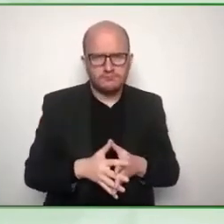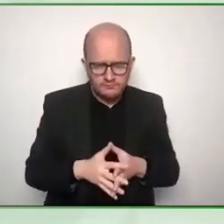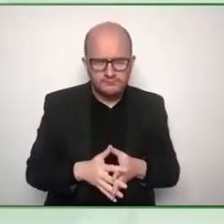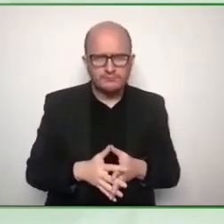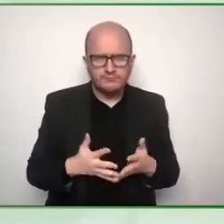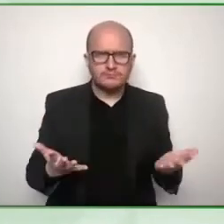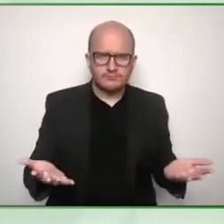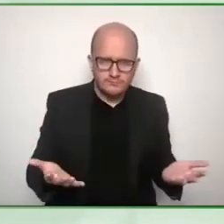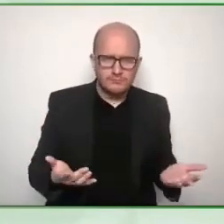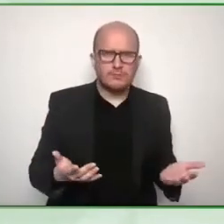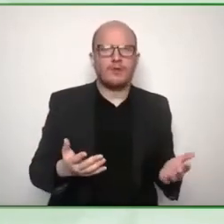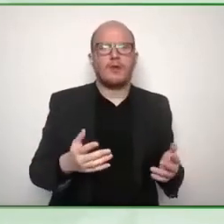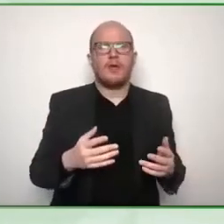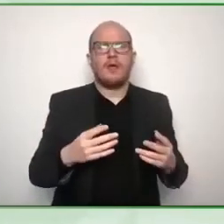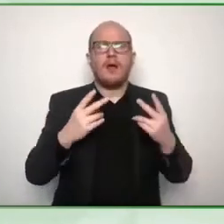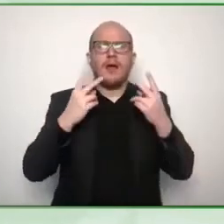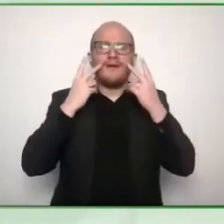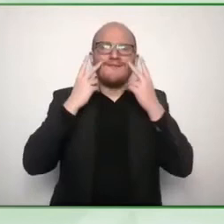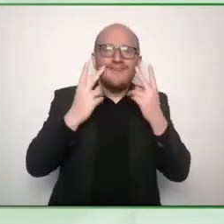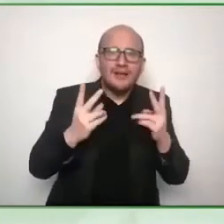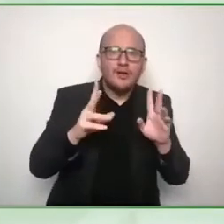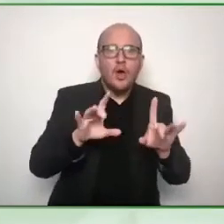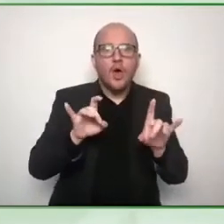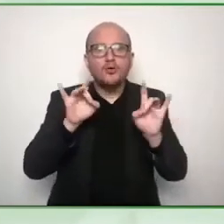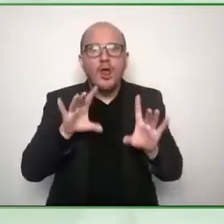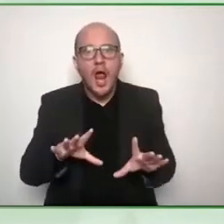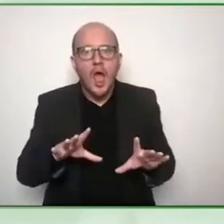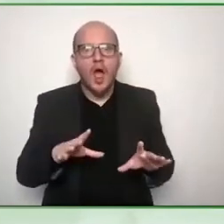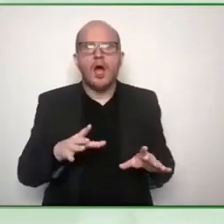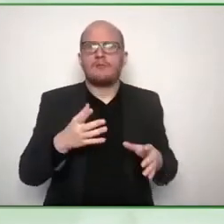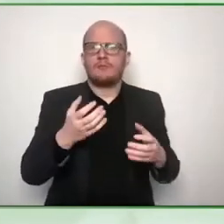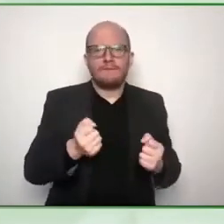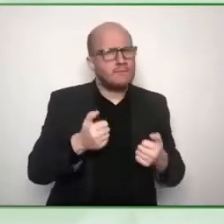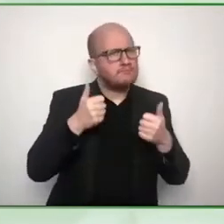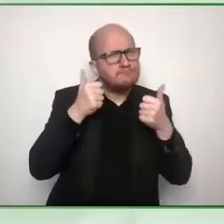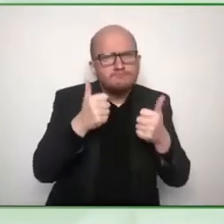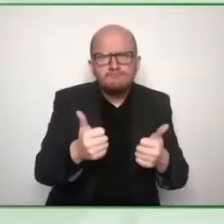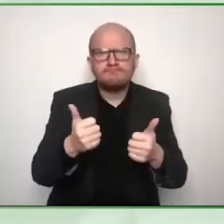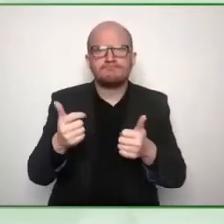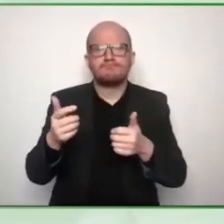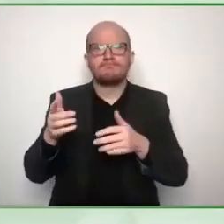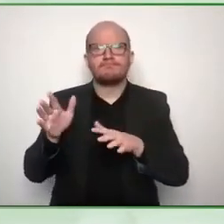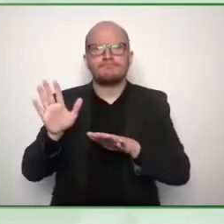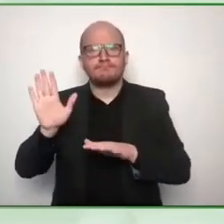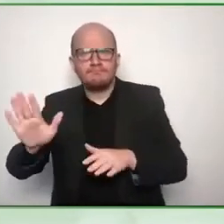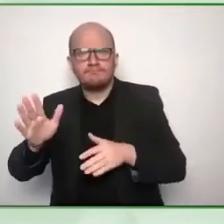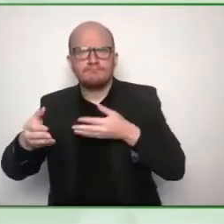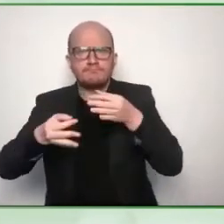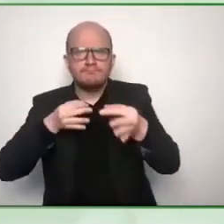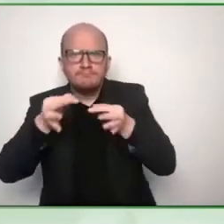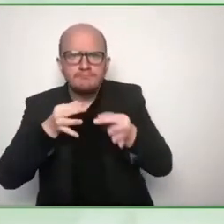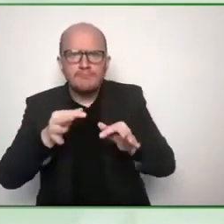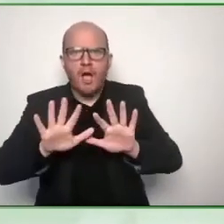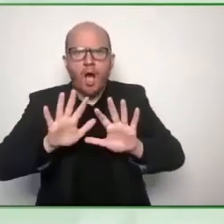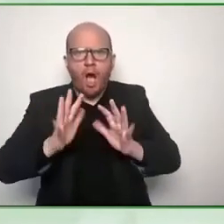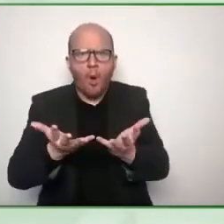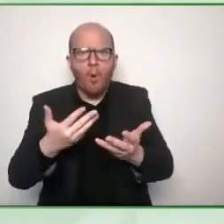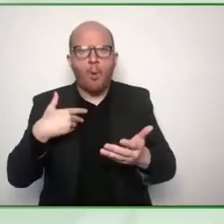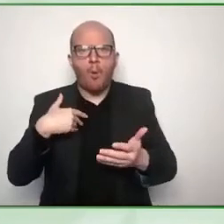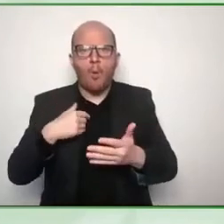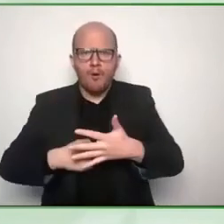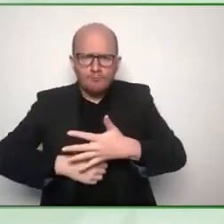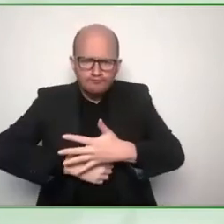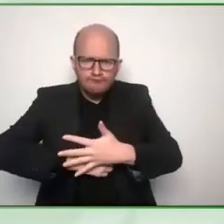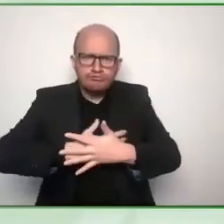to be accessible by default and uh also the impact that they were starting to see add in the community and the flow on